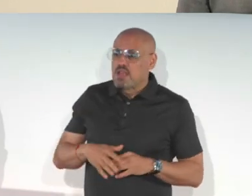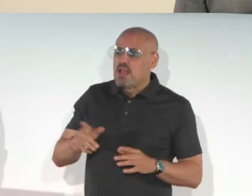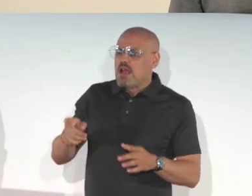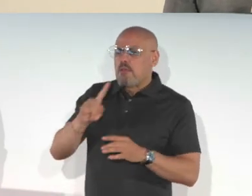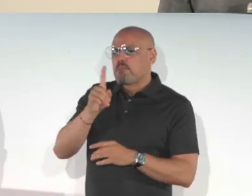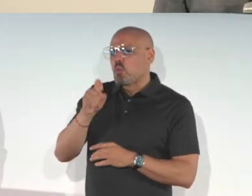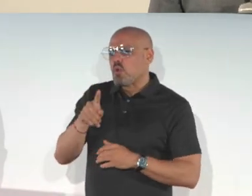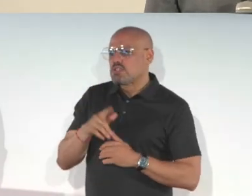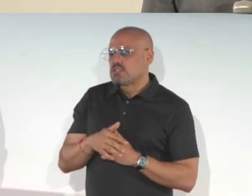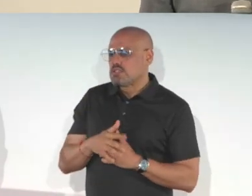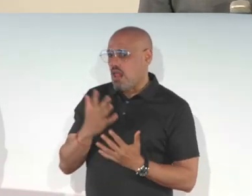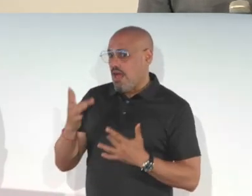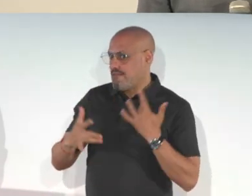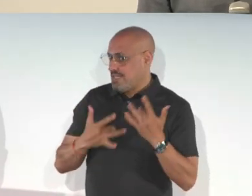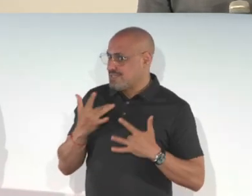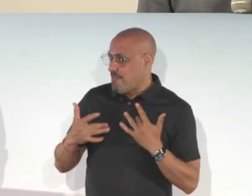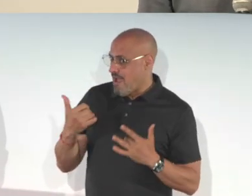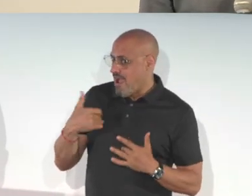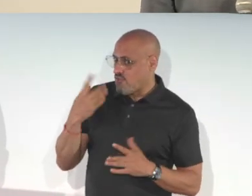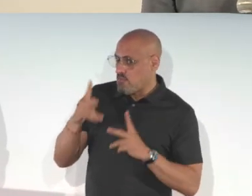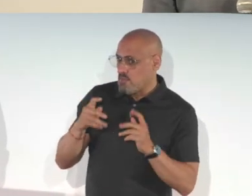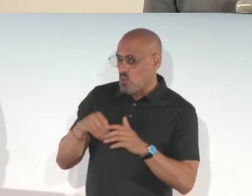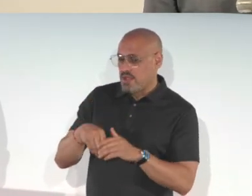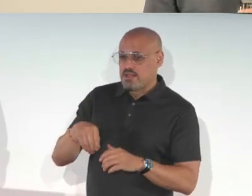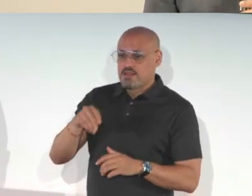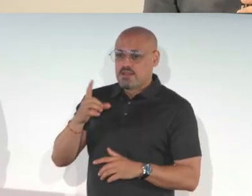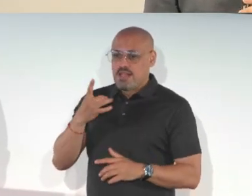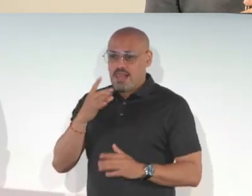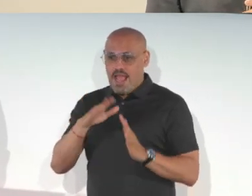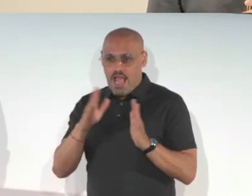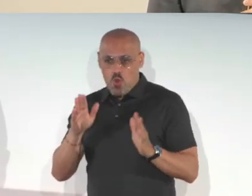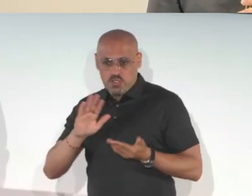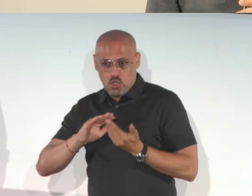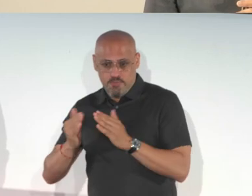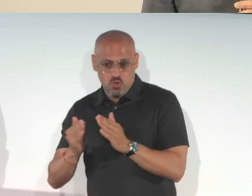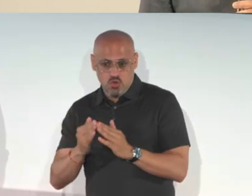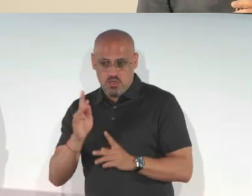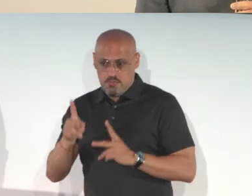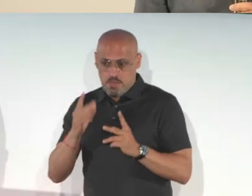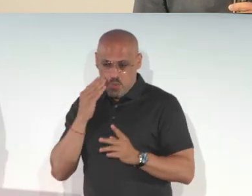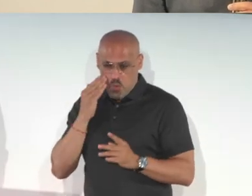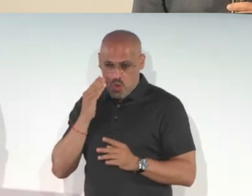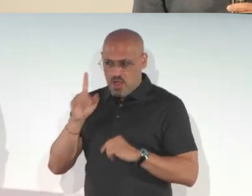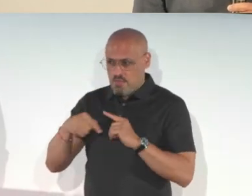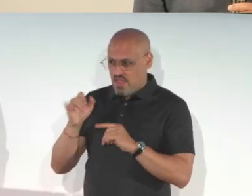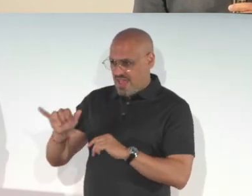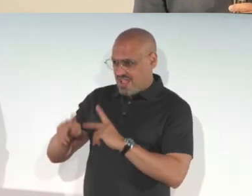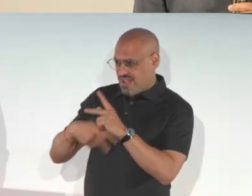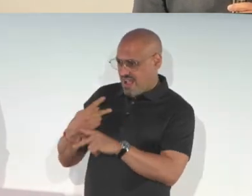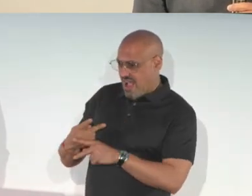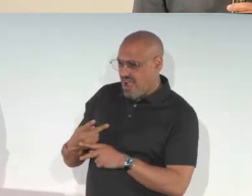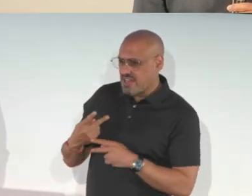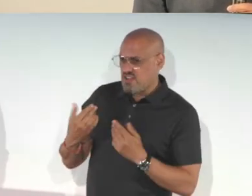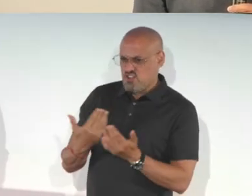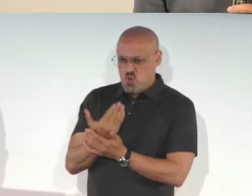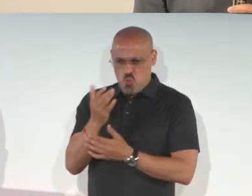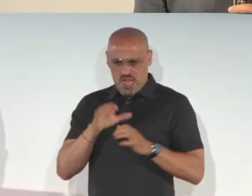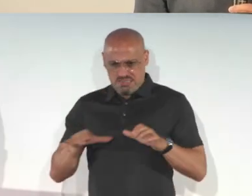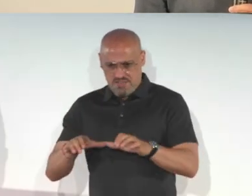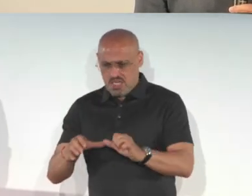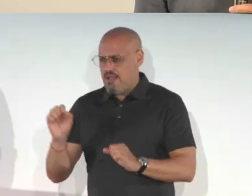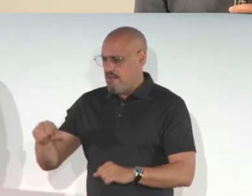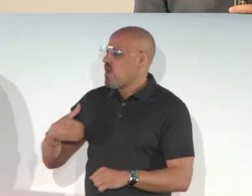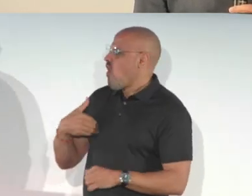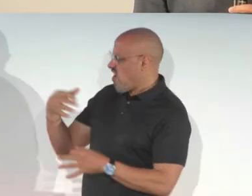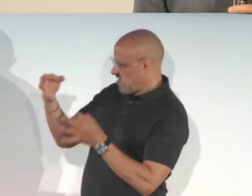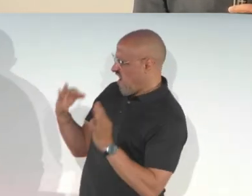academic papers in it to find summaries, things like that. I guess, is there a lot of enthusiasm for people in the